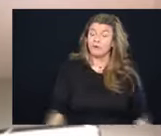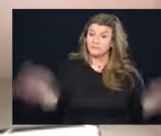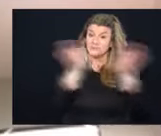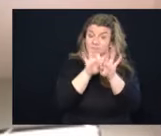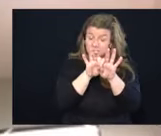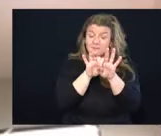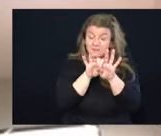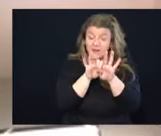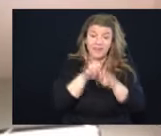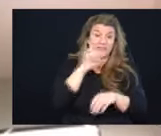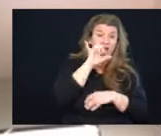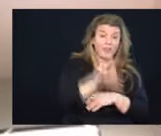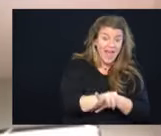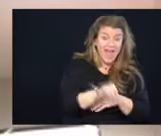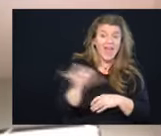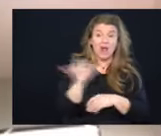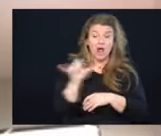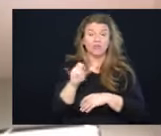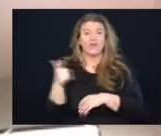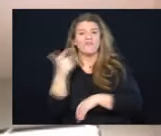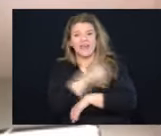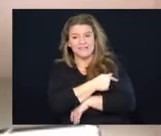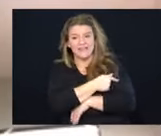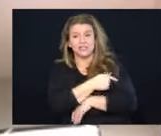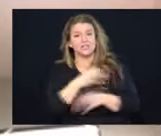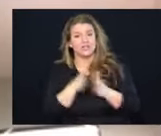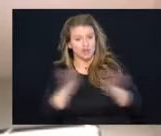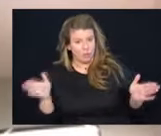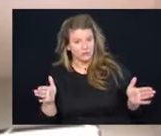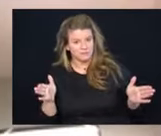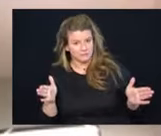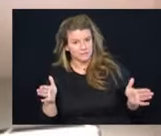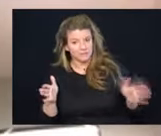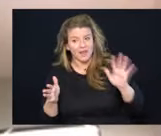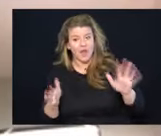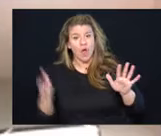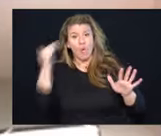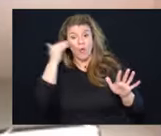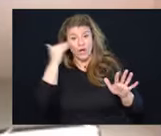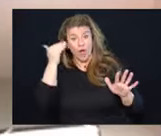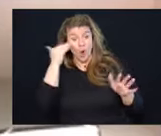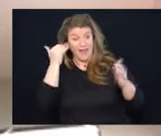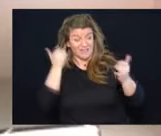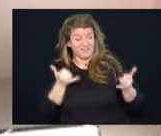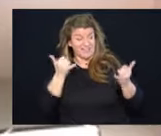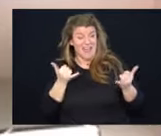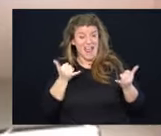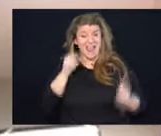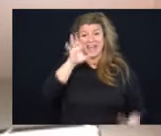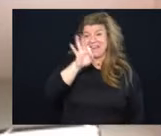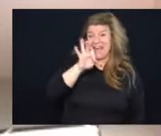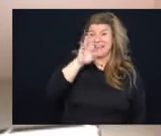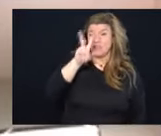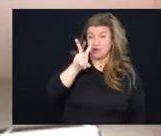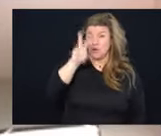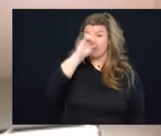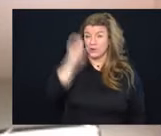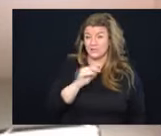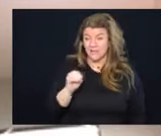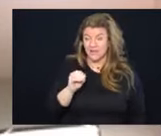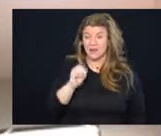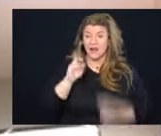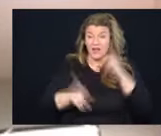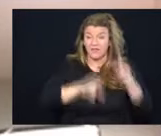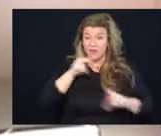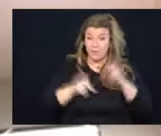that, as well as vaccinations in general. We know as of today, 92% of the